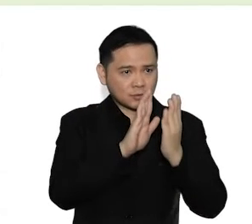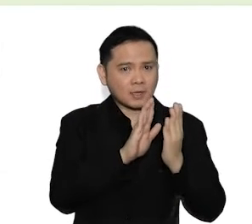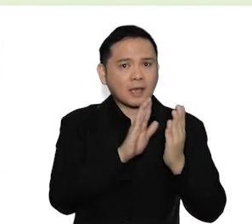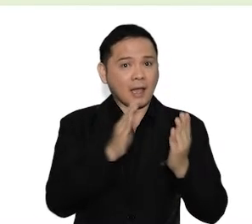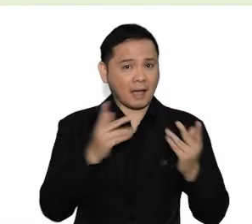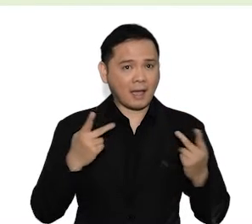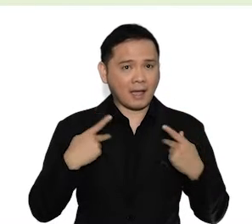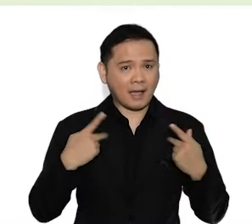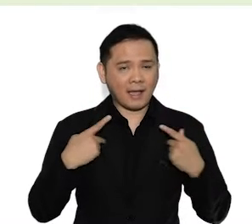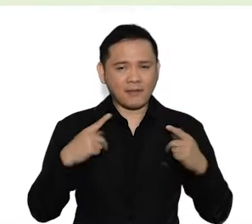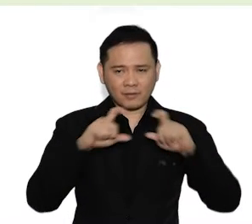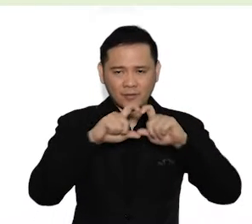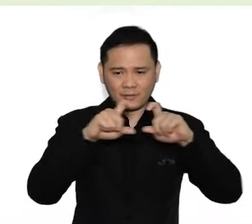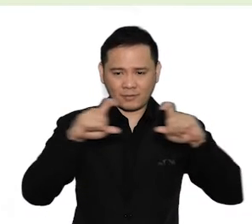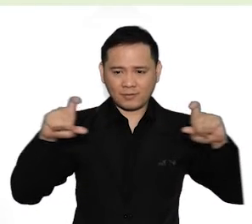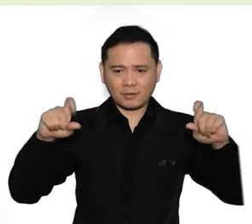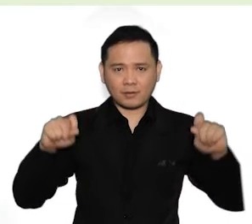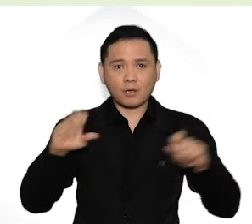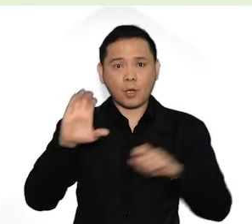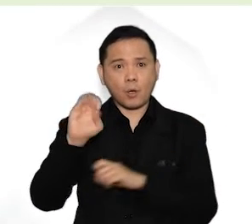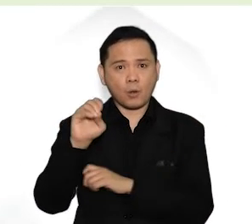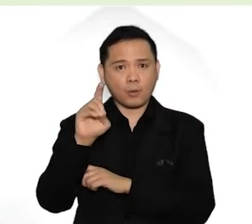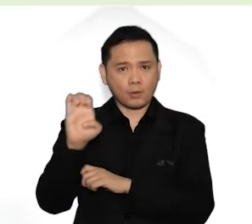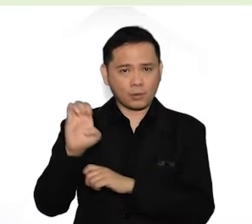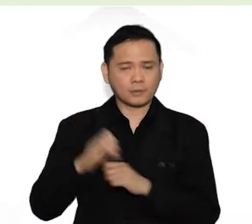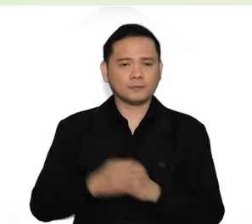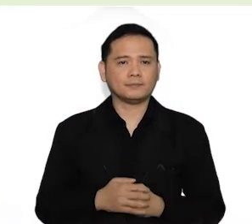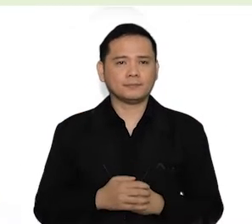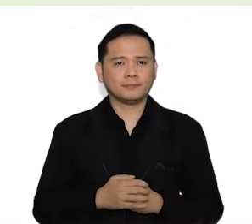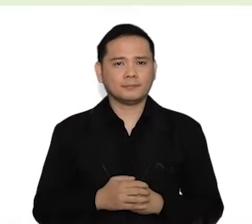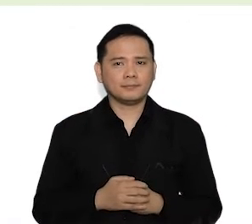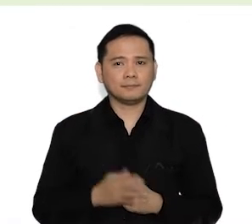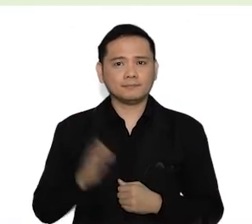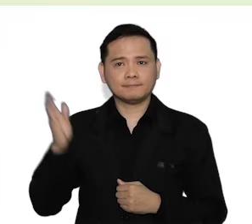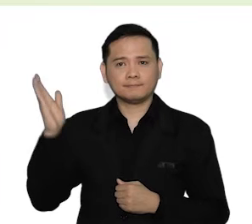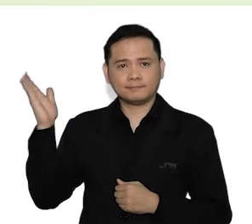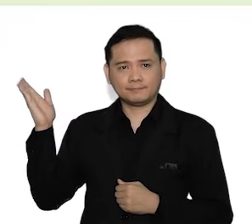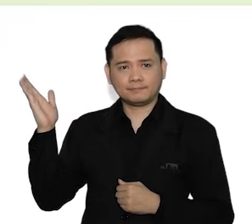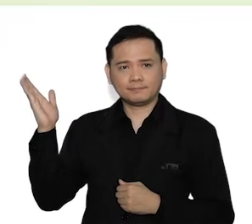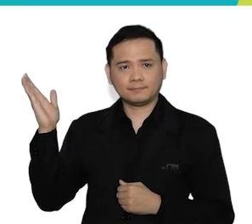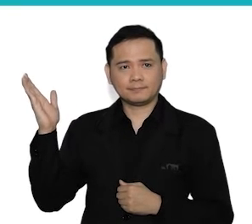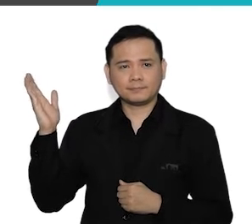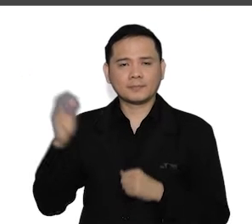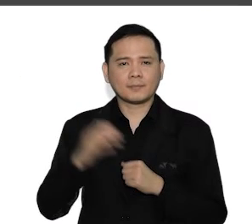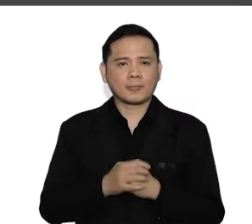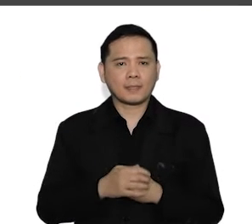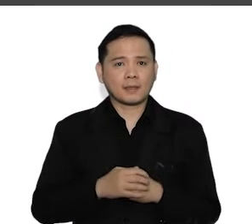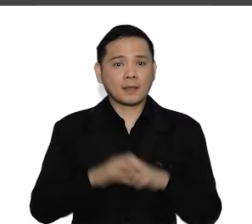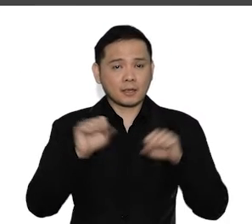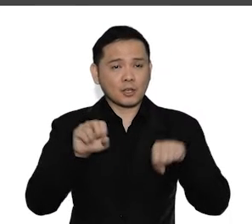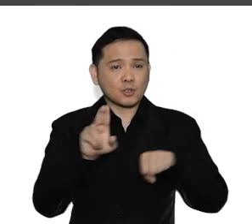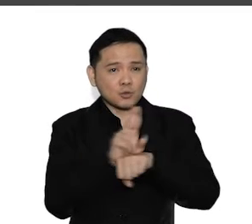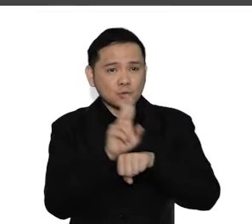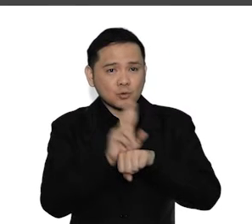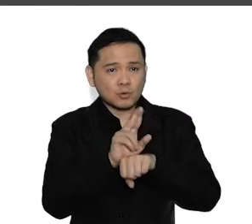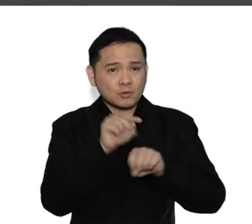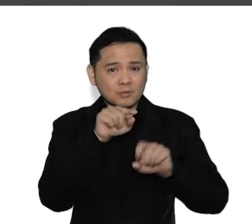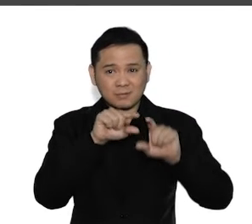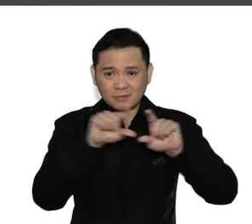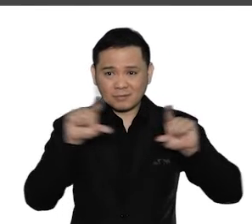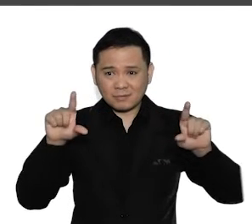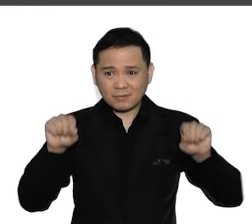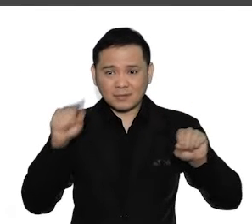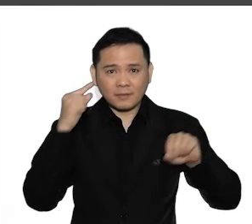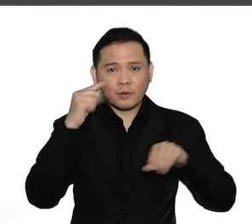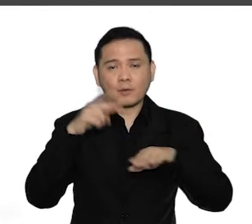strategies. For both adaptation and mitigation strategies, CCE-T typologies may also